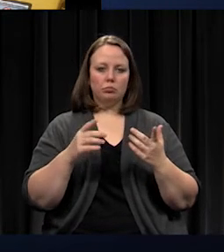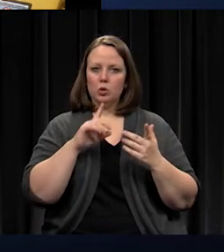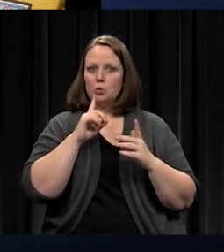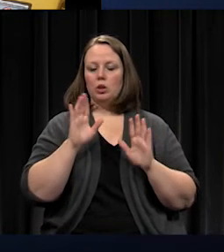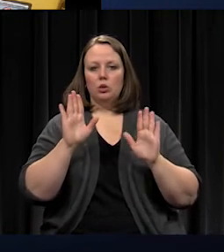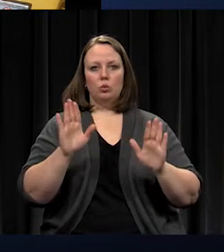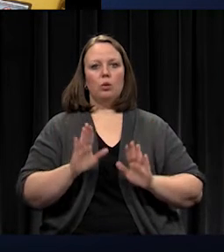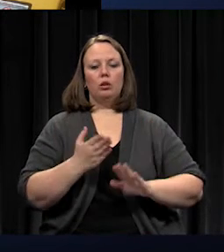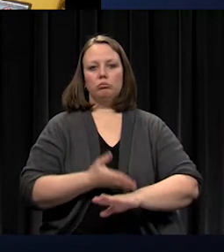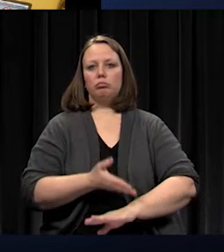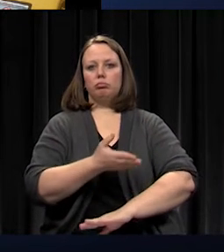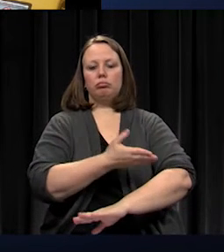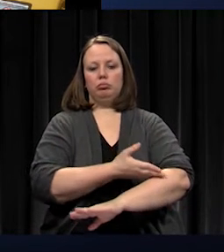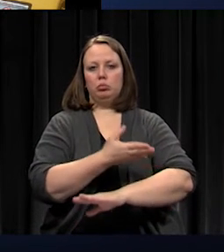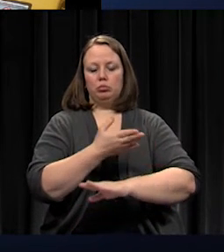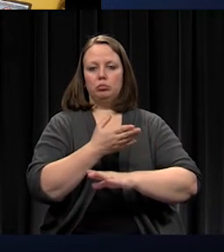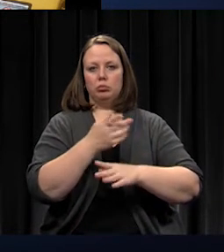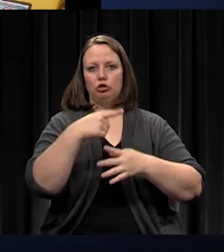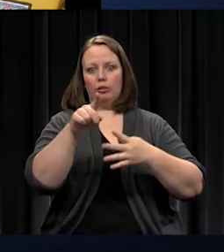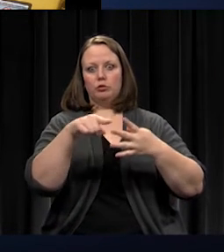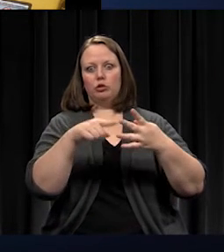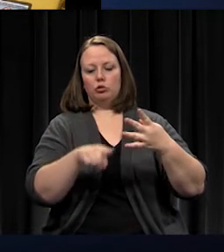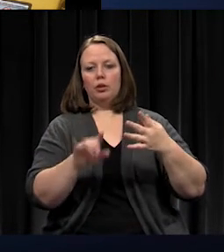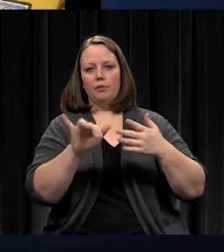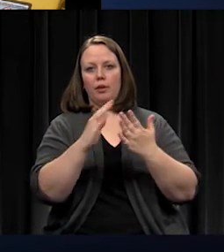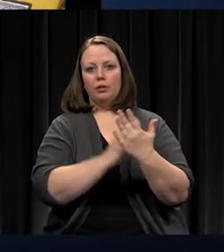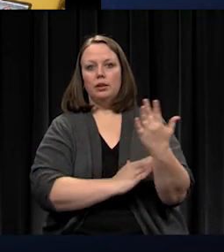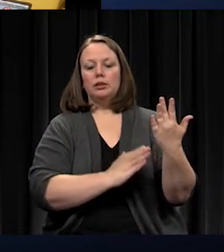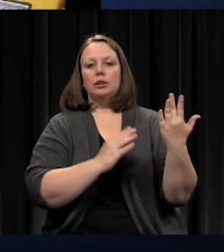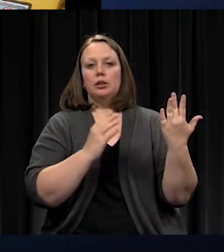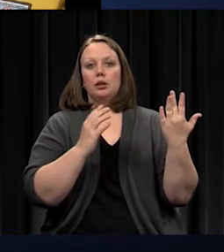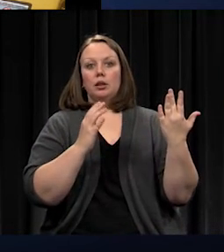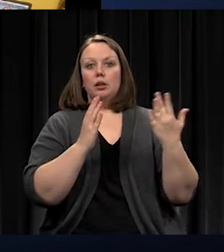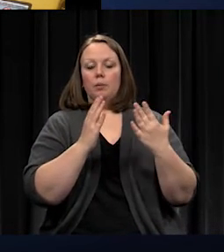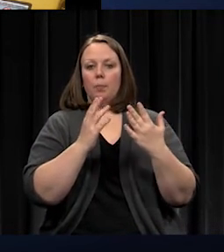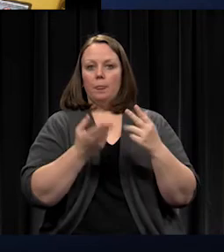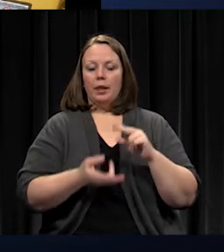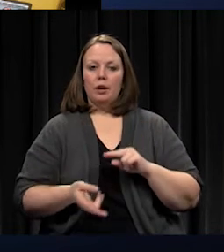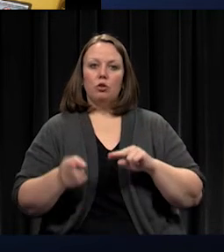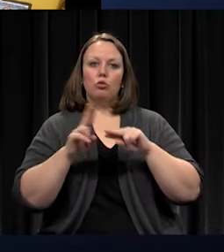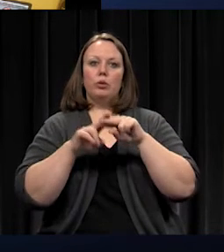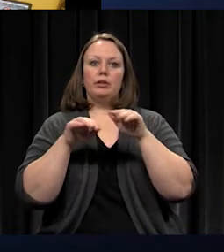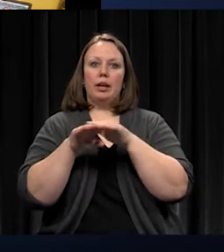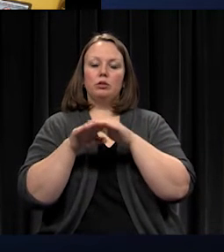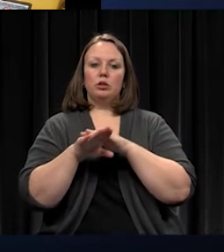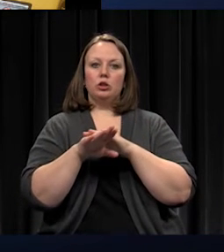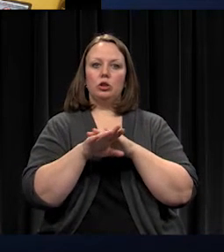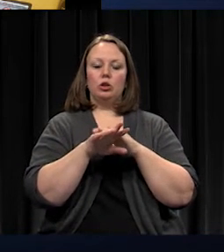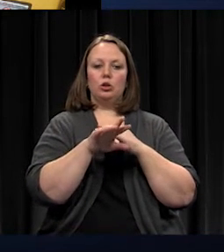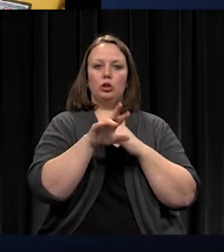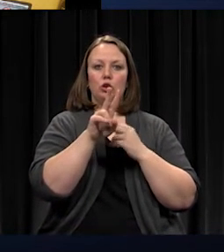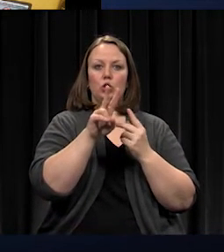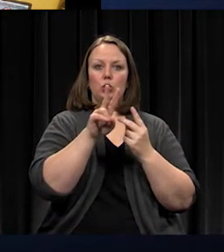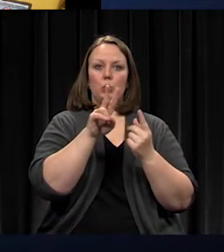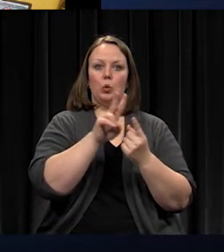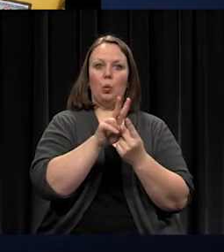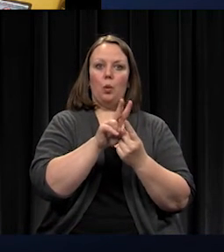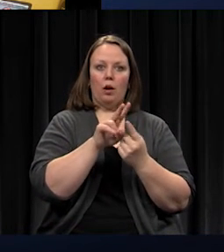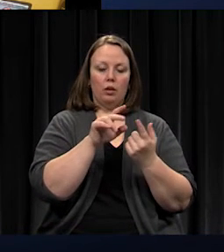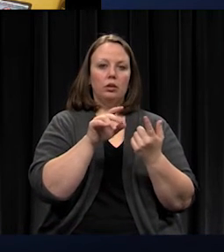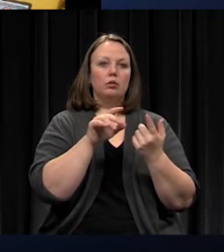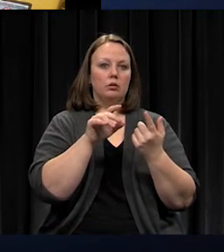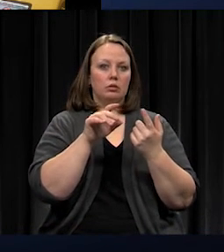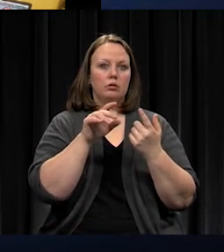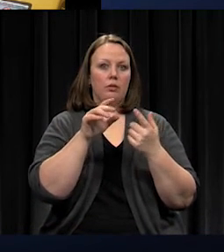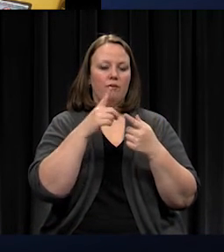making inroads on that list. We increased the access through the two-to-one initiative at the elementary. That's 9,300 iPads.